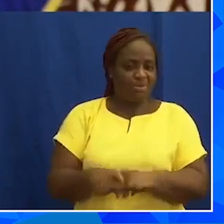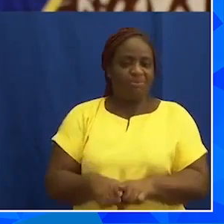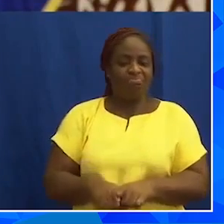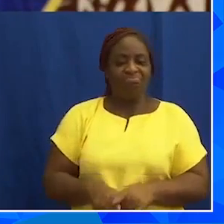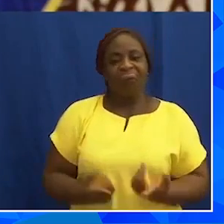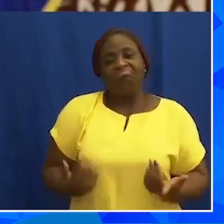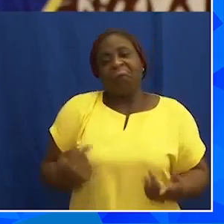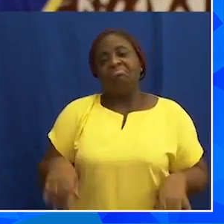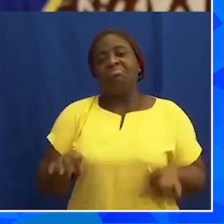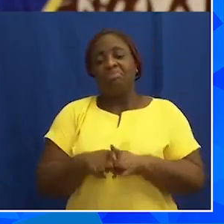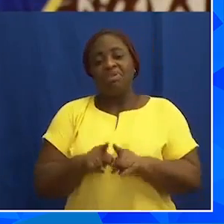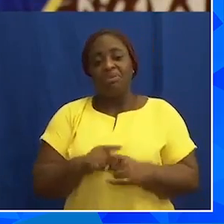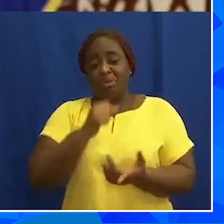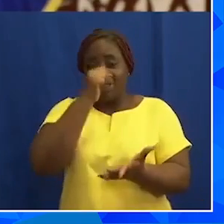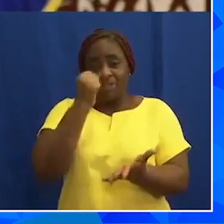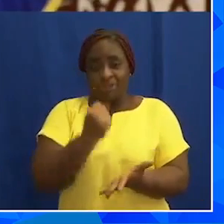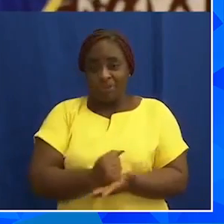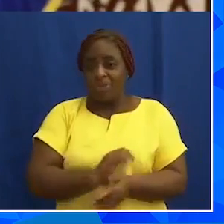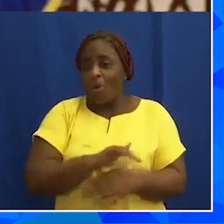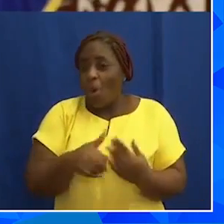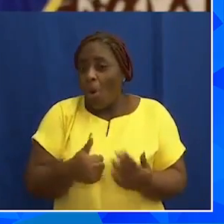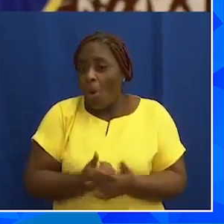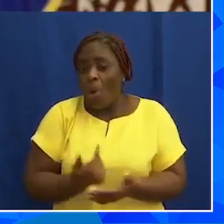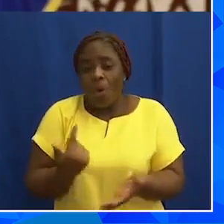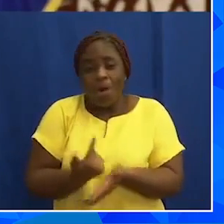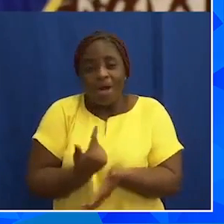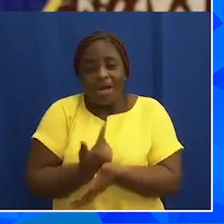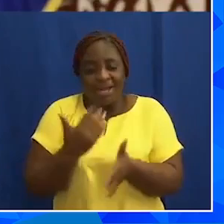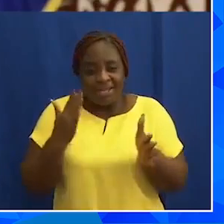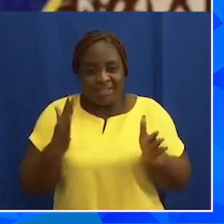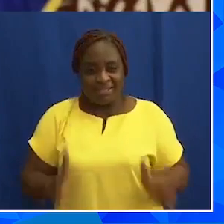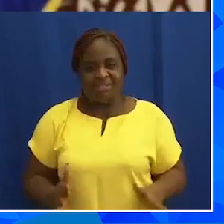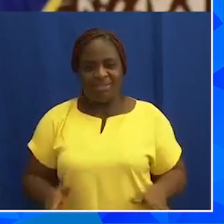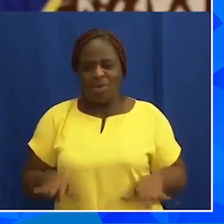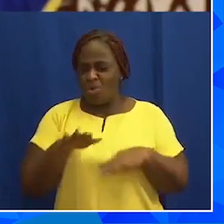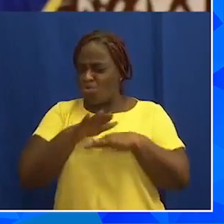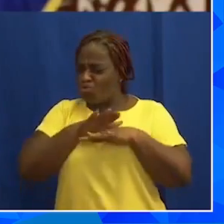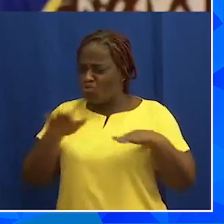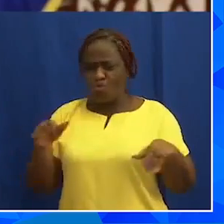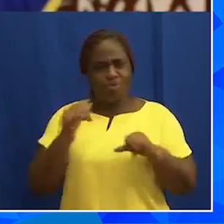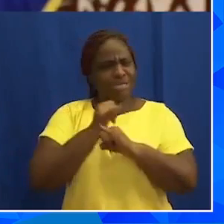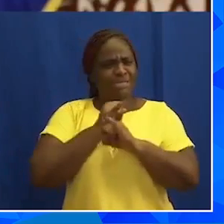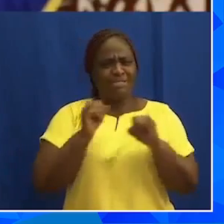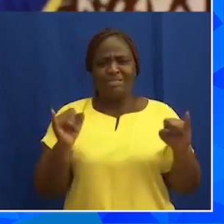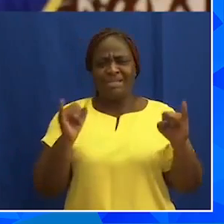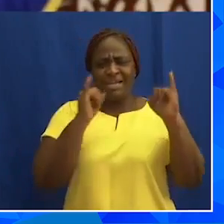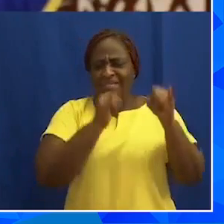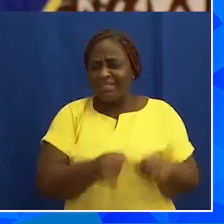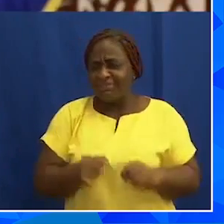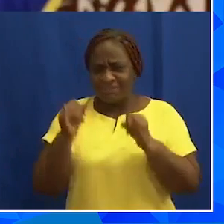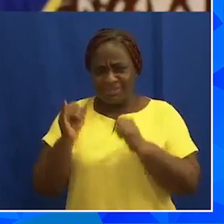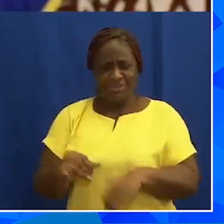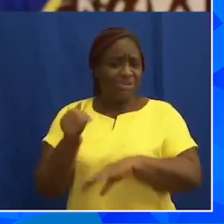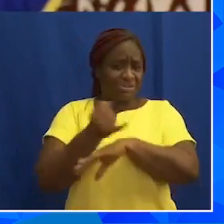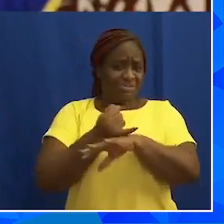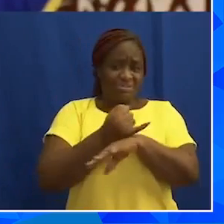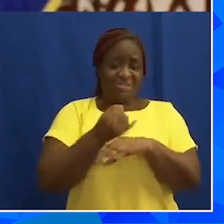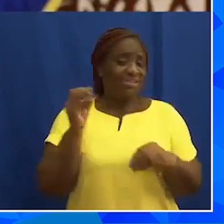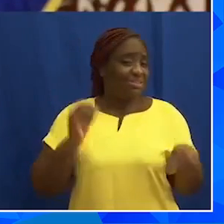I also want to assure all Ghanaians that no individual or institutional investor,